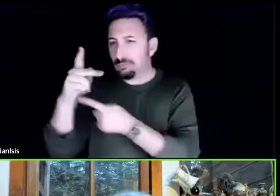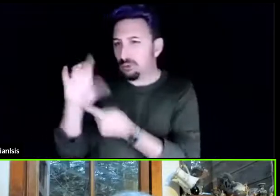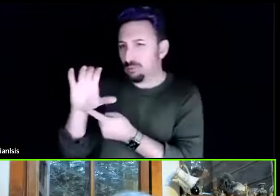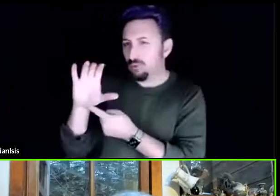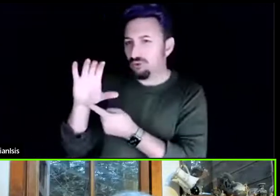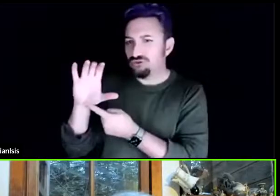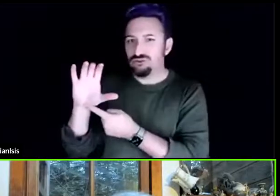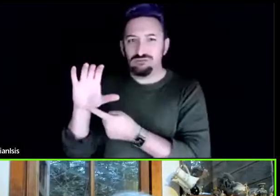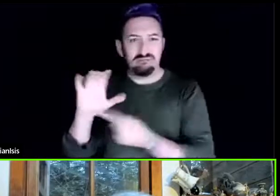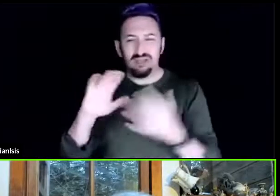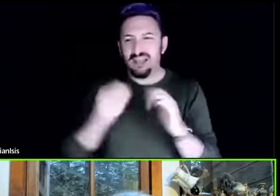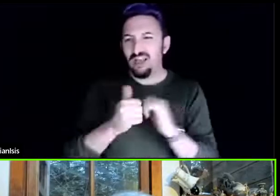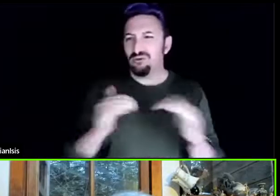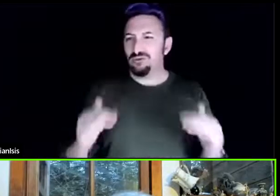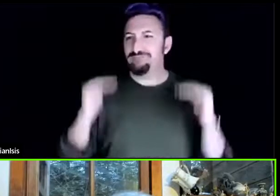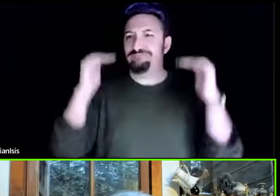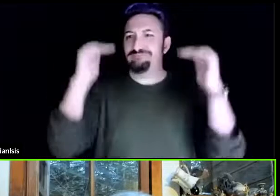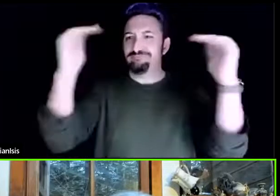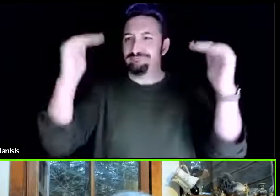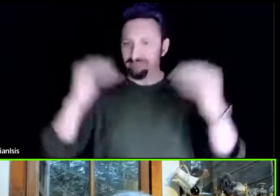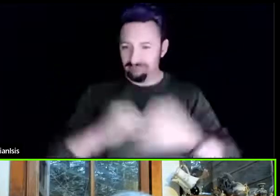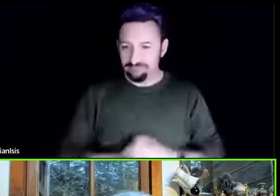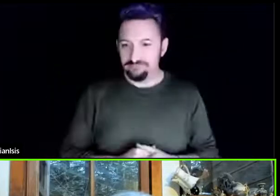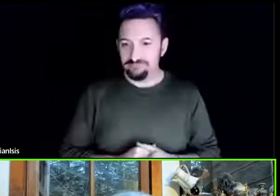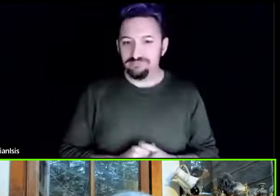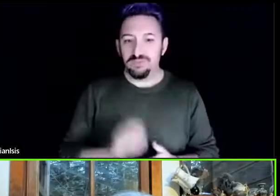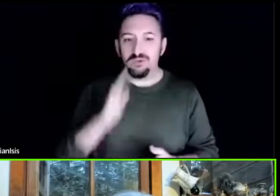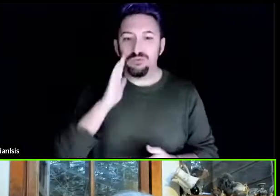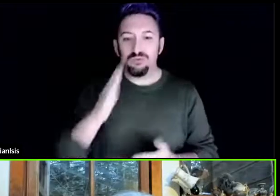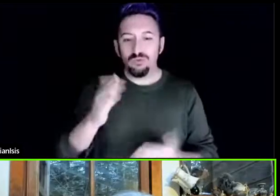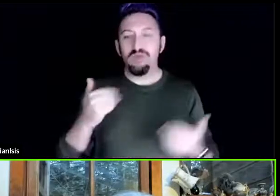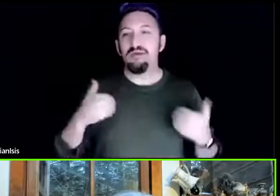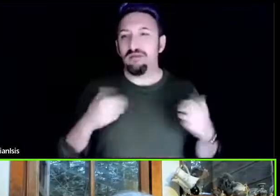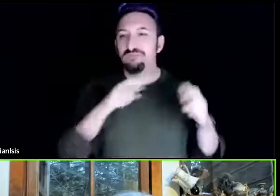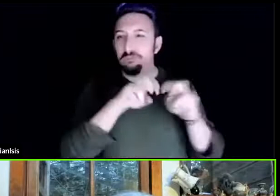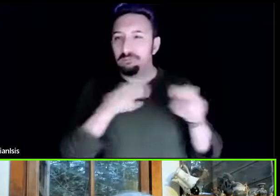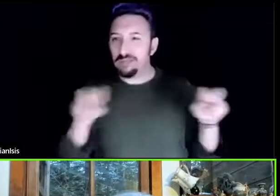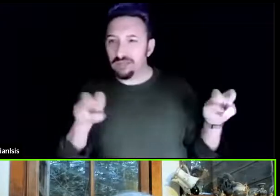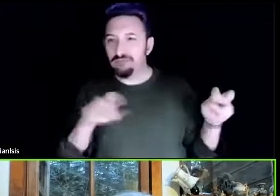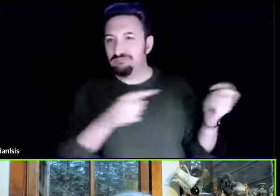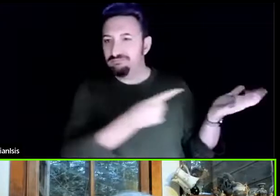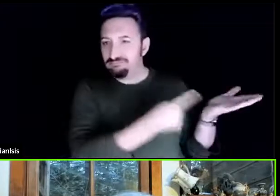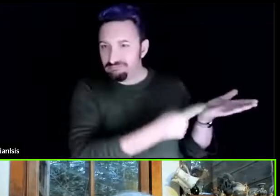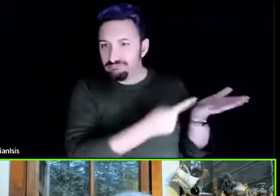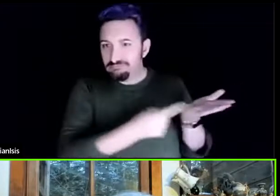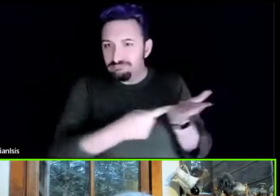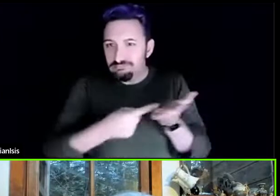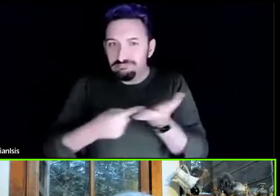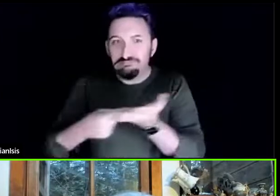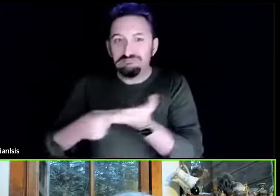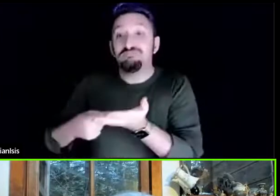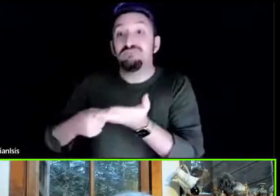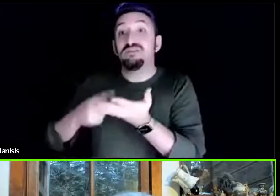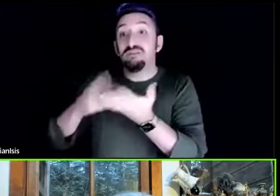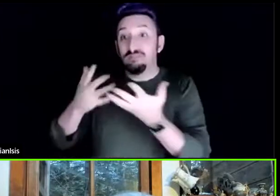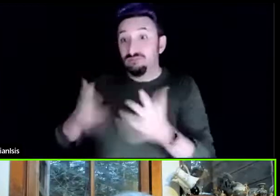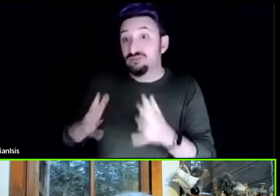And we're going to have a little bit of a panel, and then we're going to open it up for discussion and questions